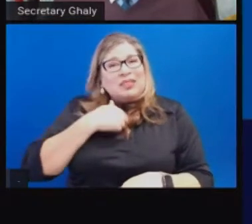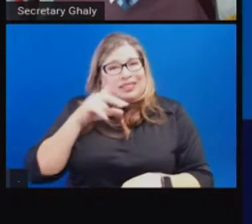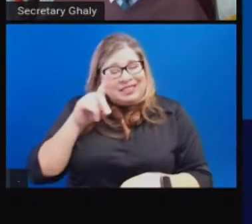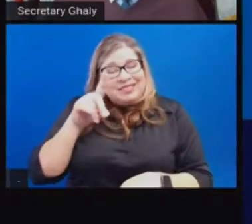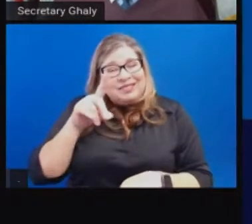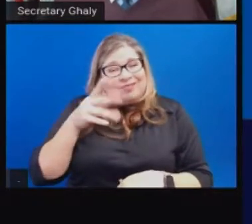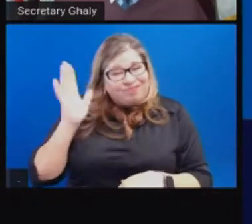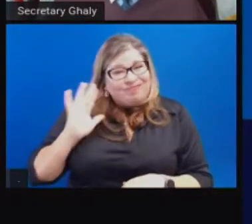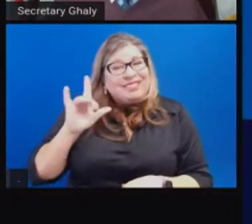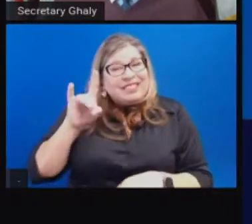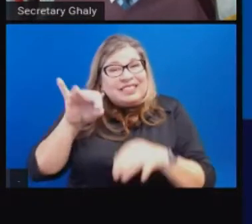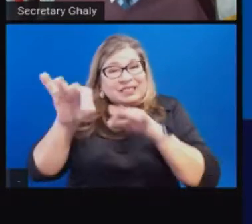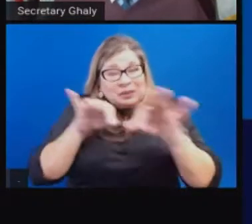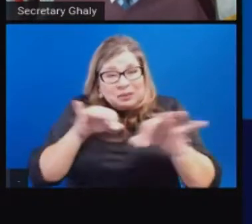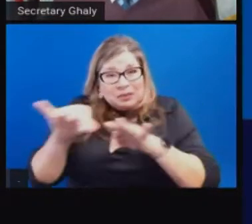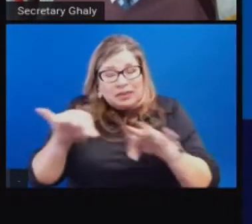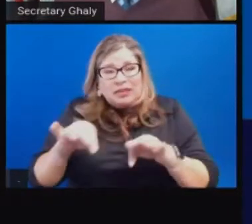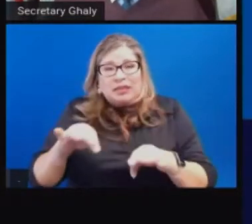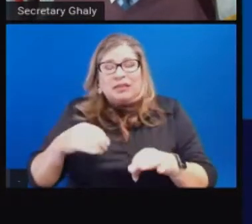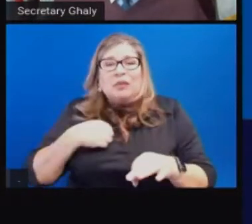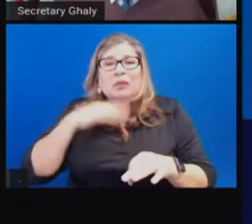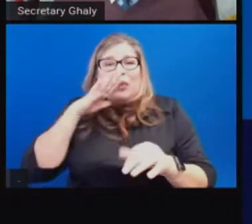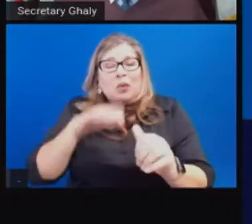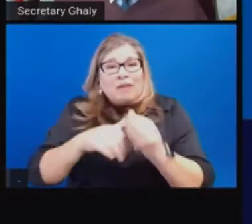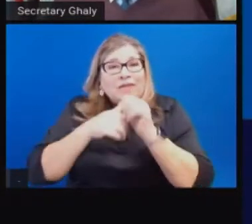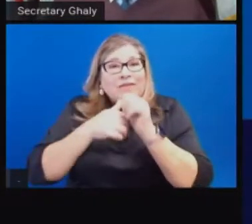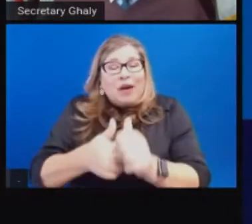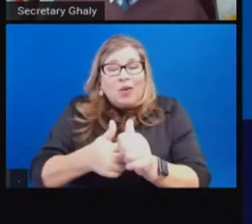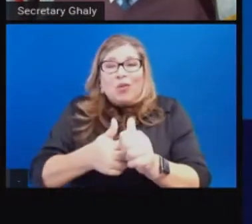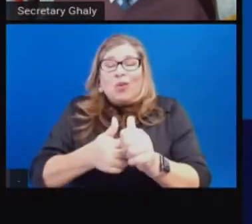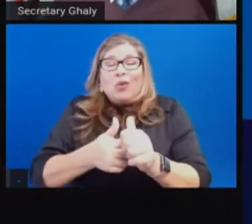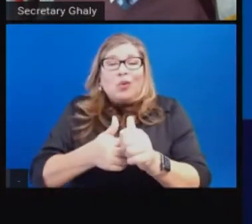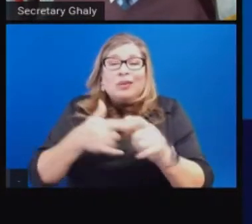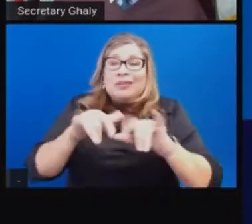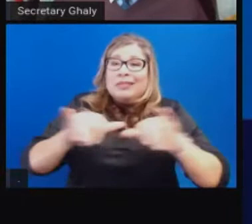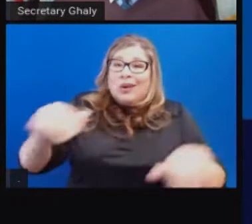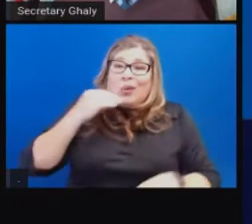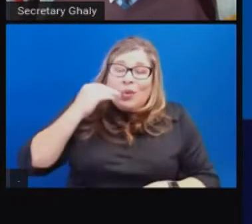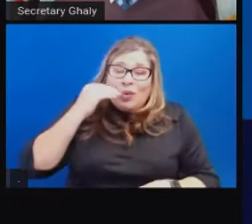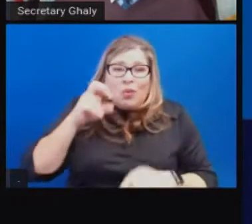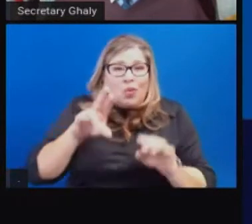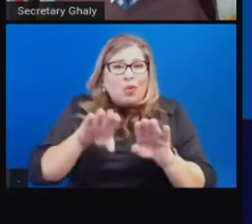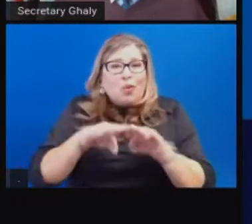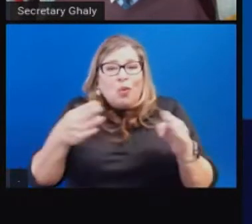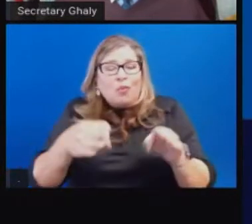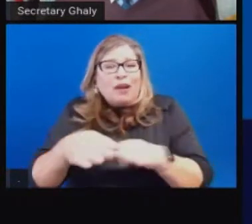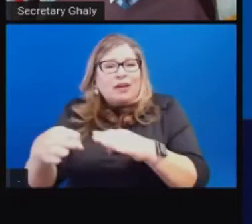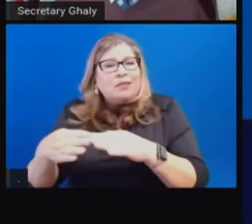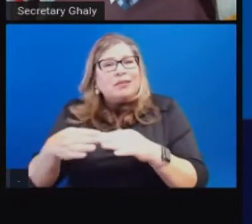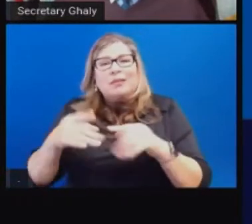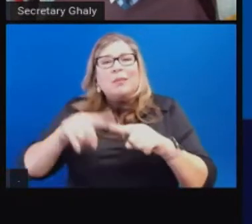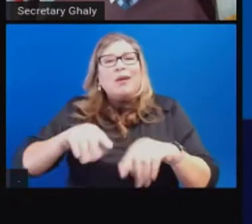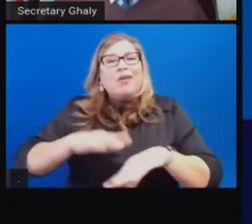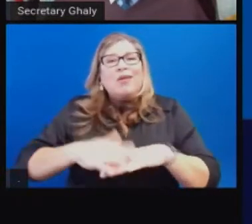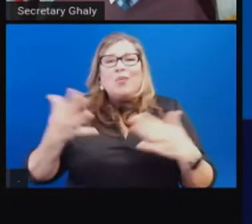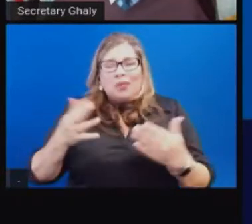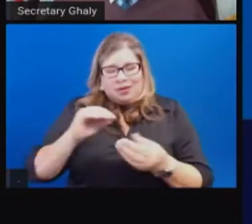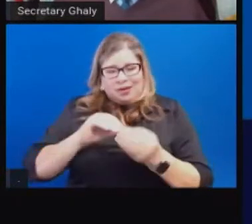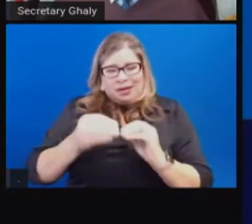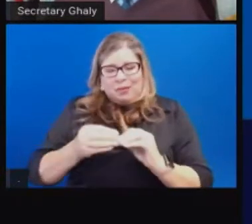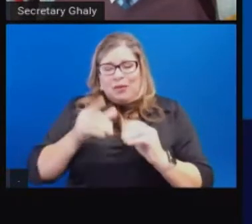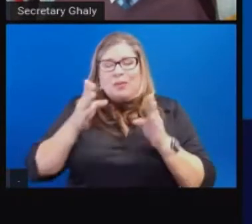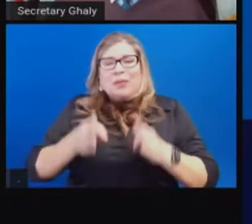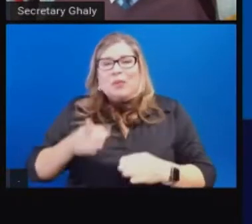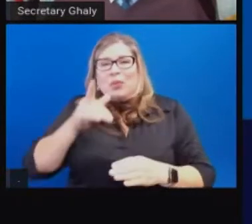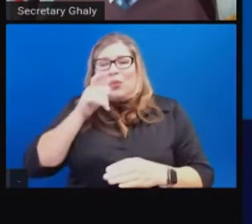use the current actual ICU data to help us guide when a region needed to come under the order,